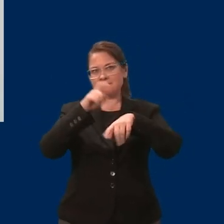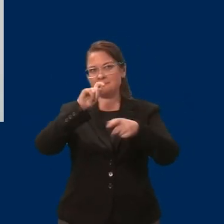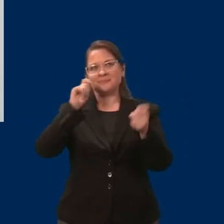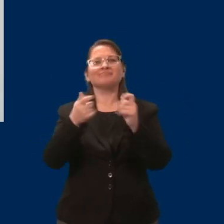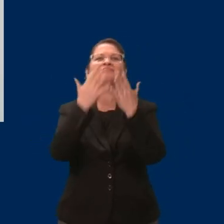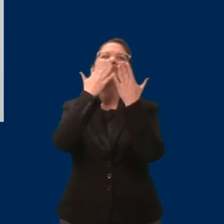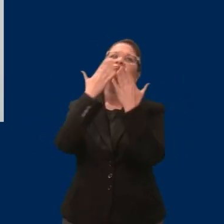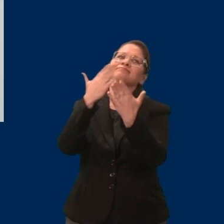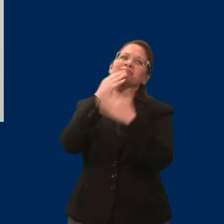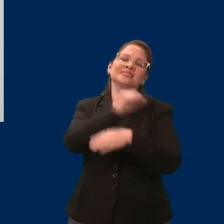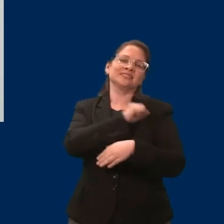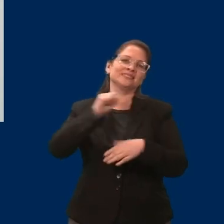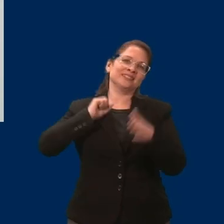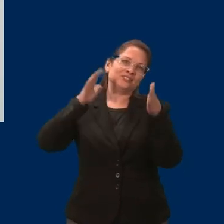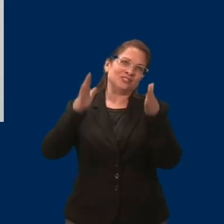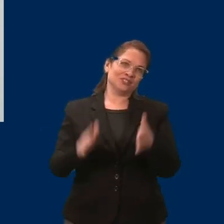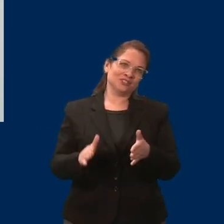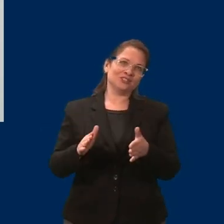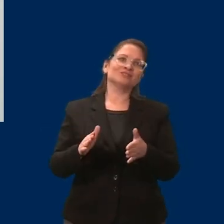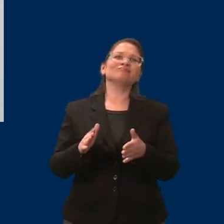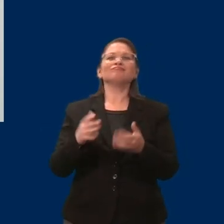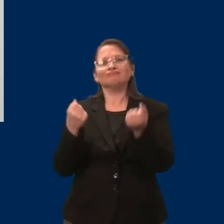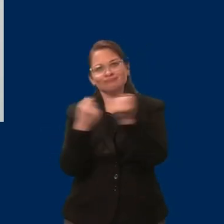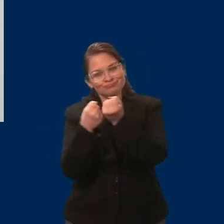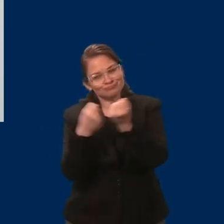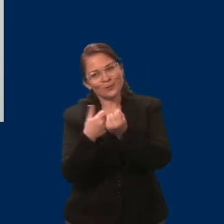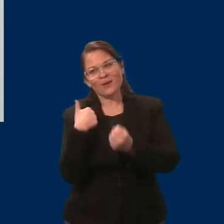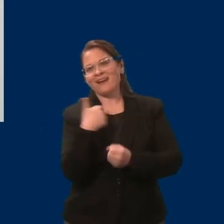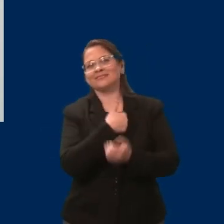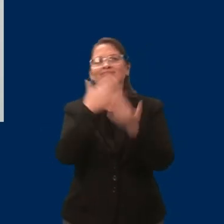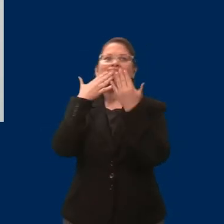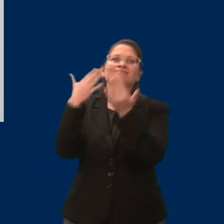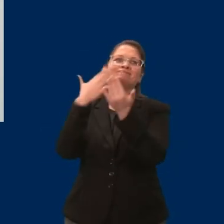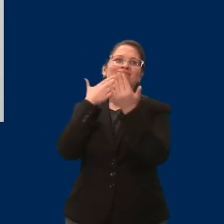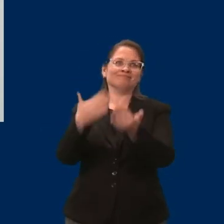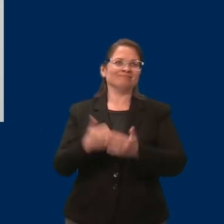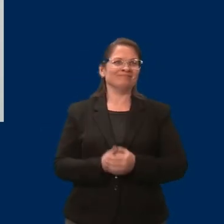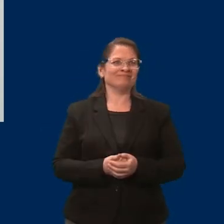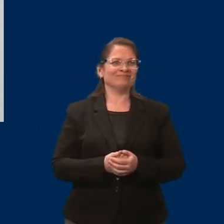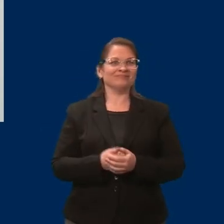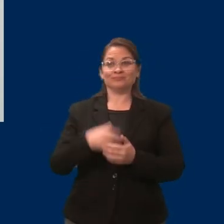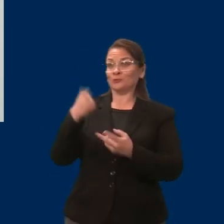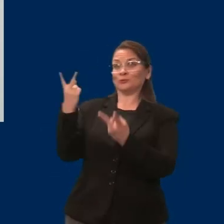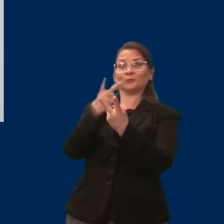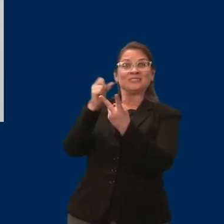here. I would like to turn it over to you now for your thoughts on this important reform.